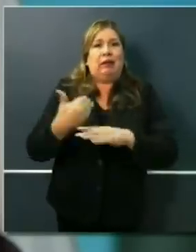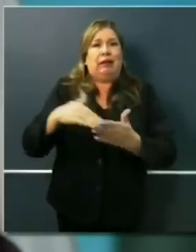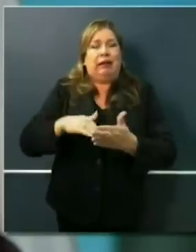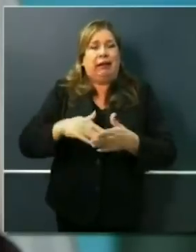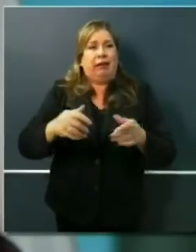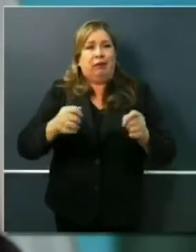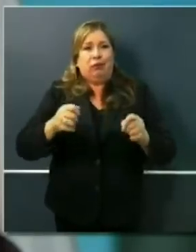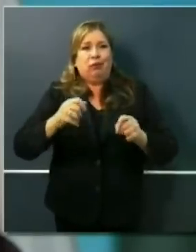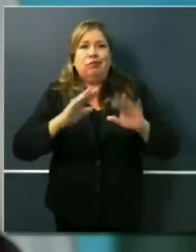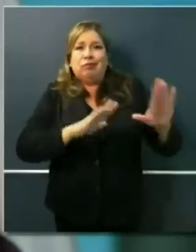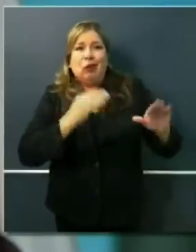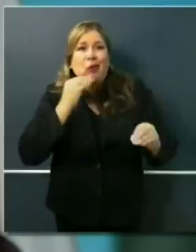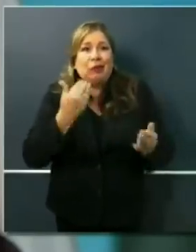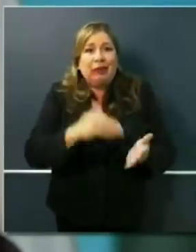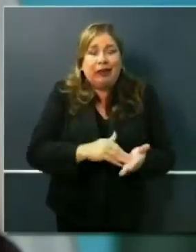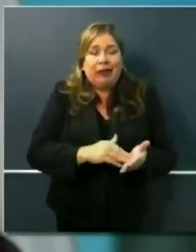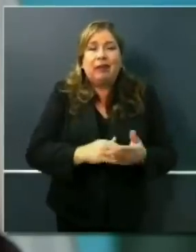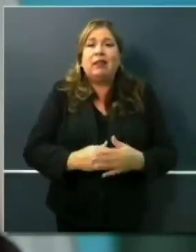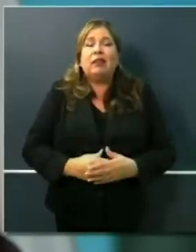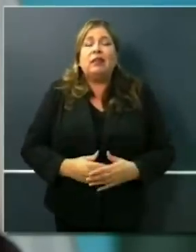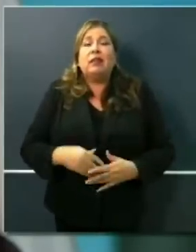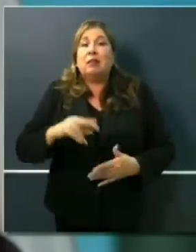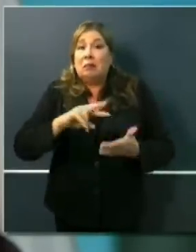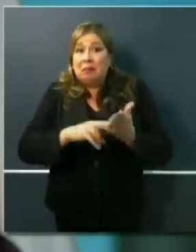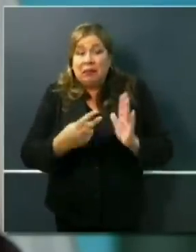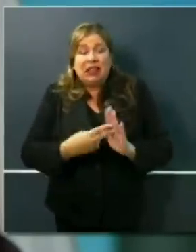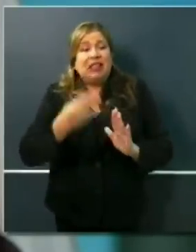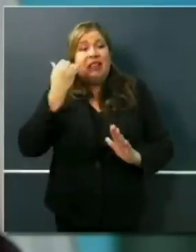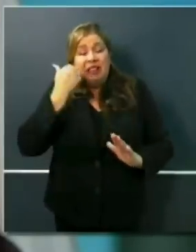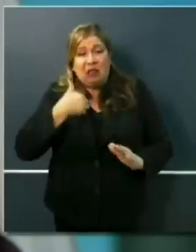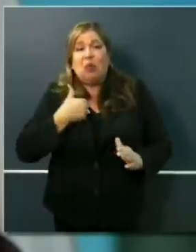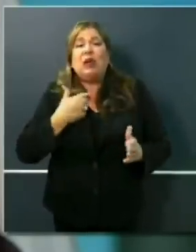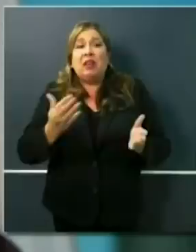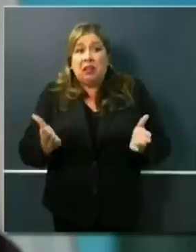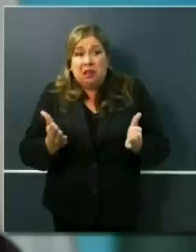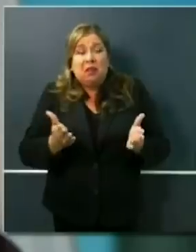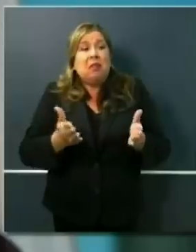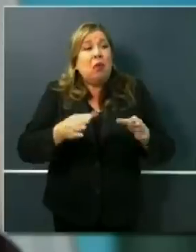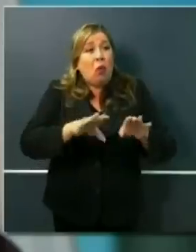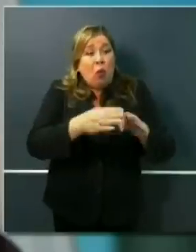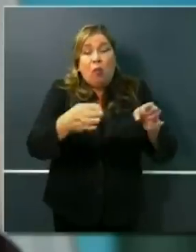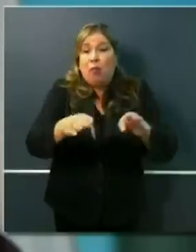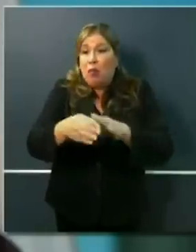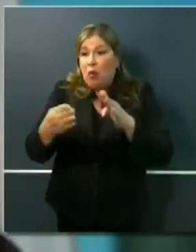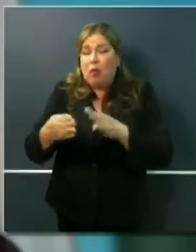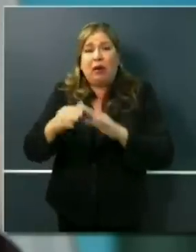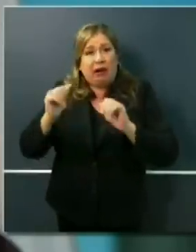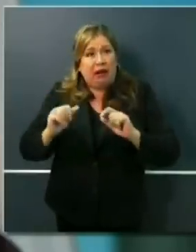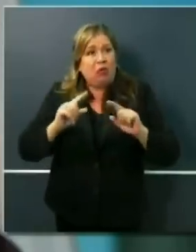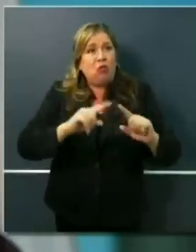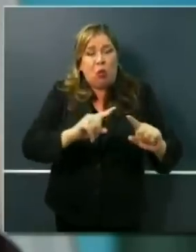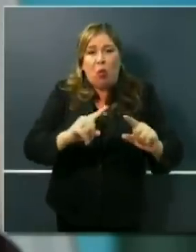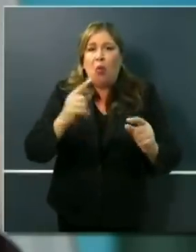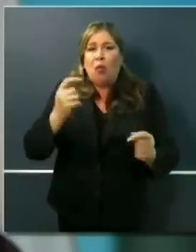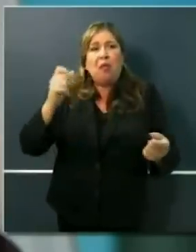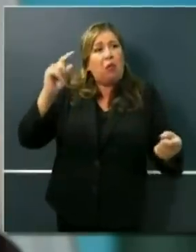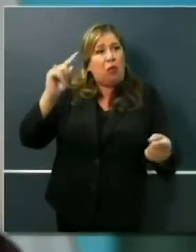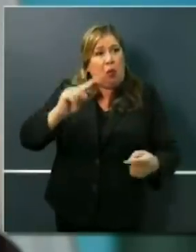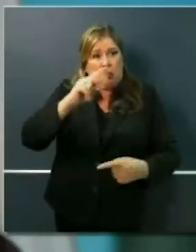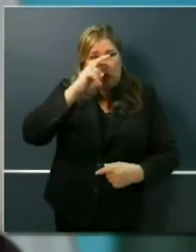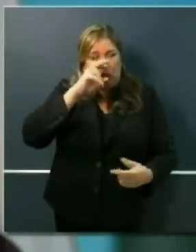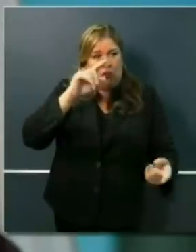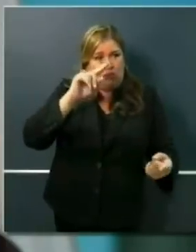challenging if, indeed, we lean in, but we have to then lean back out as we toggle from stricter to